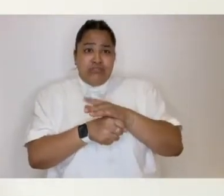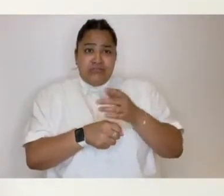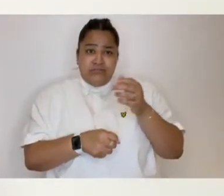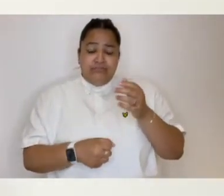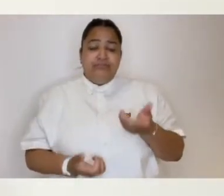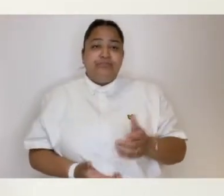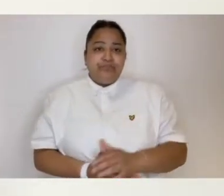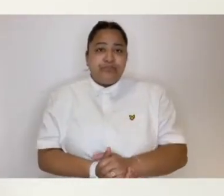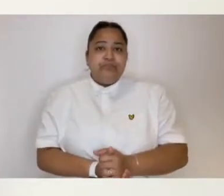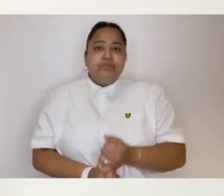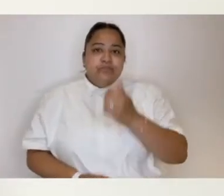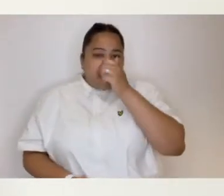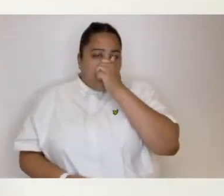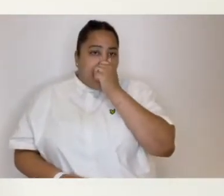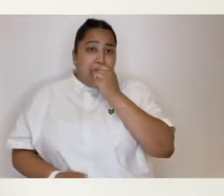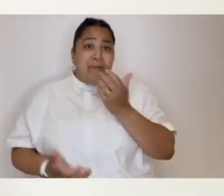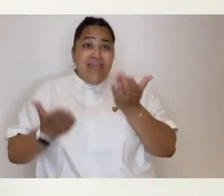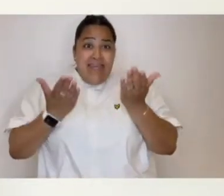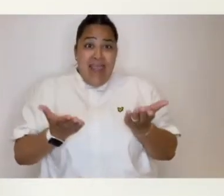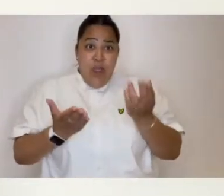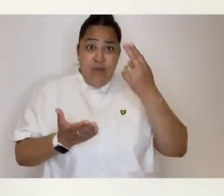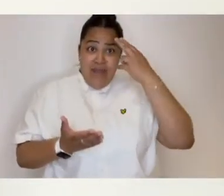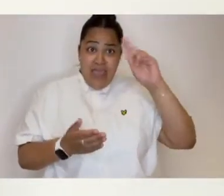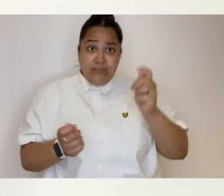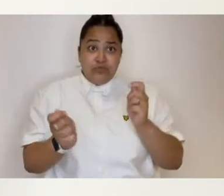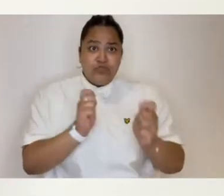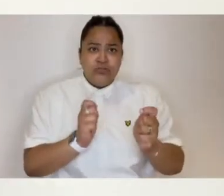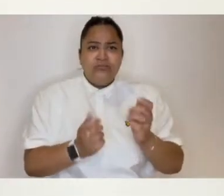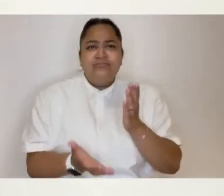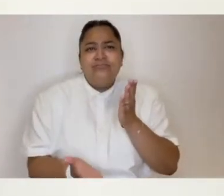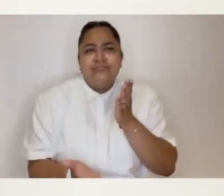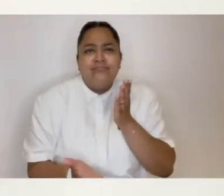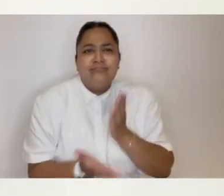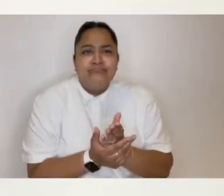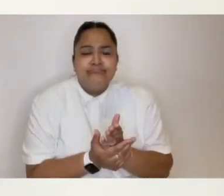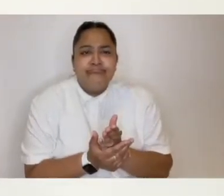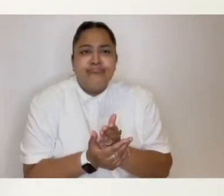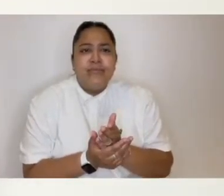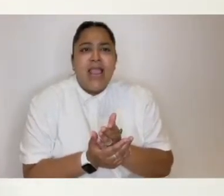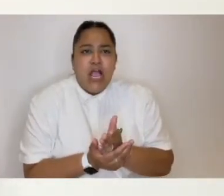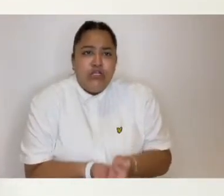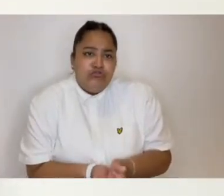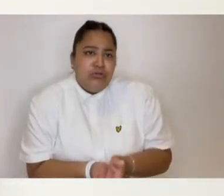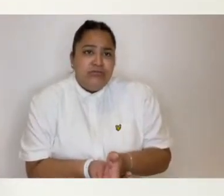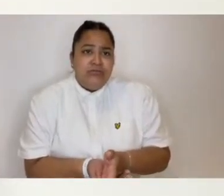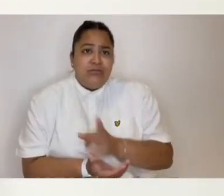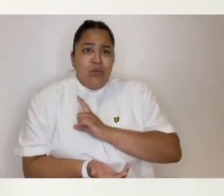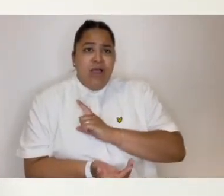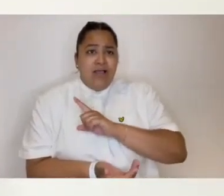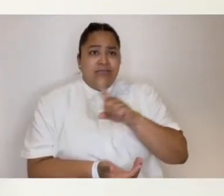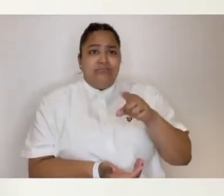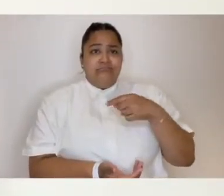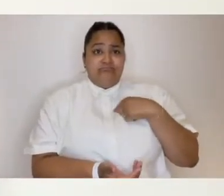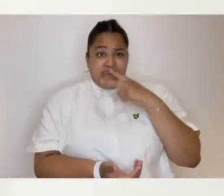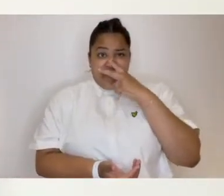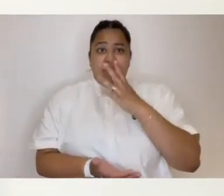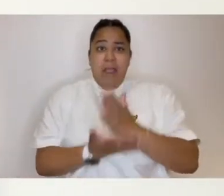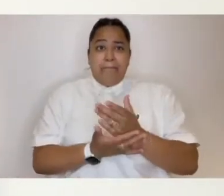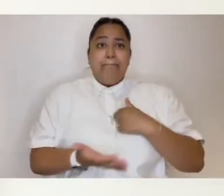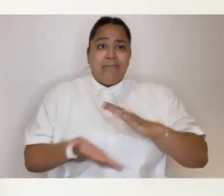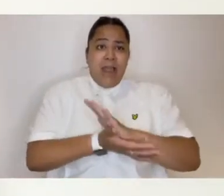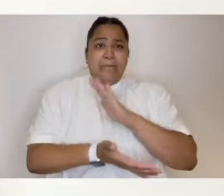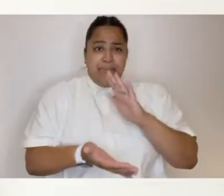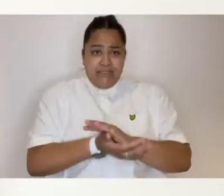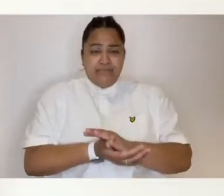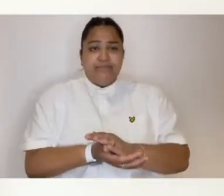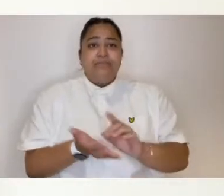Carnival actually always serves the whole of the borough but the name change now accurately reflects that it